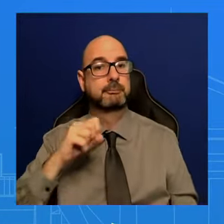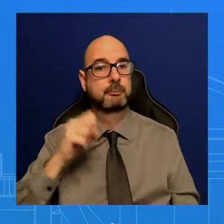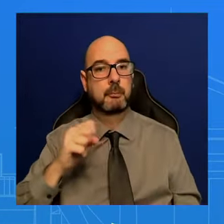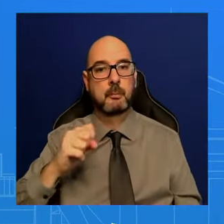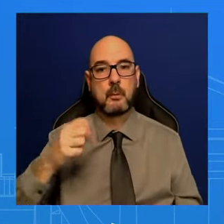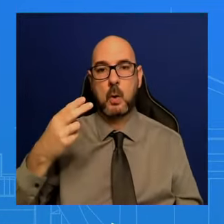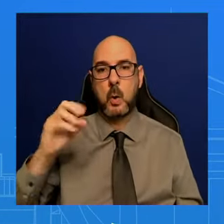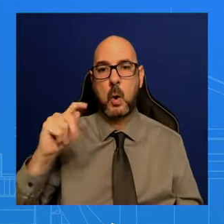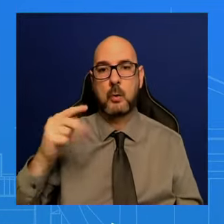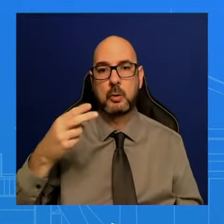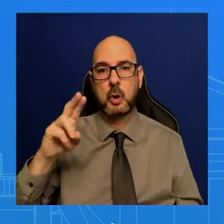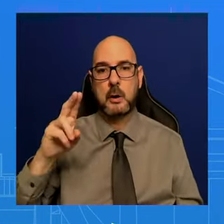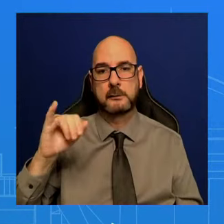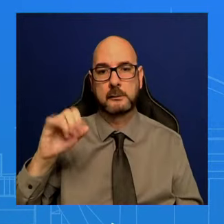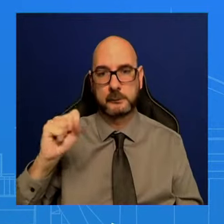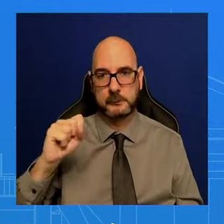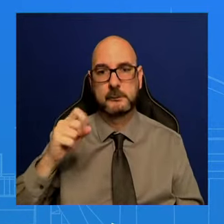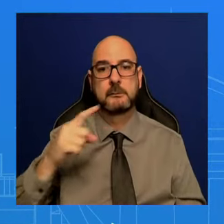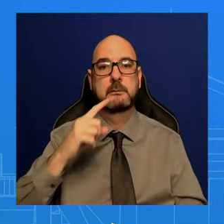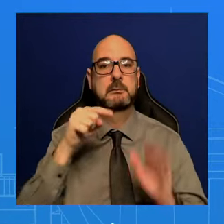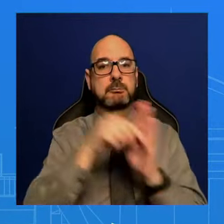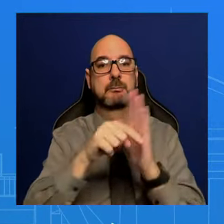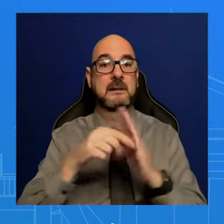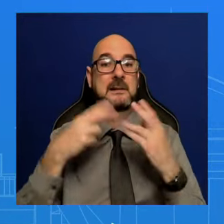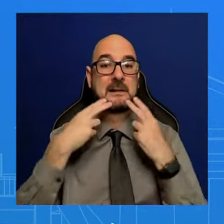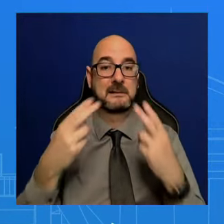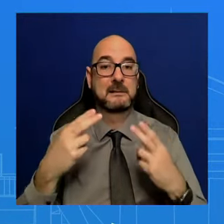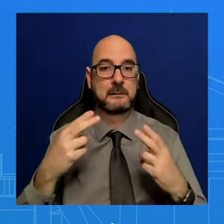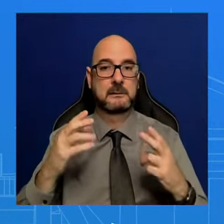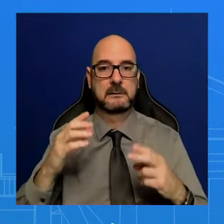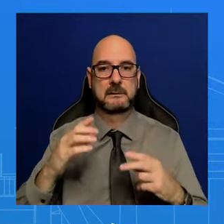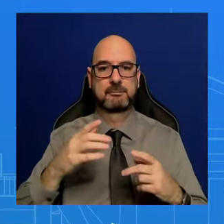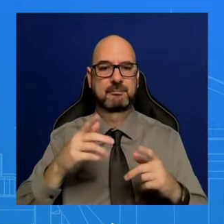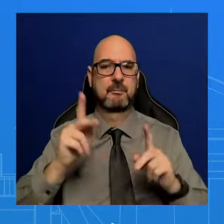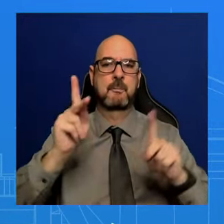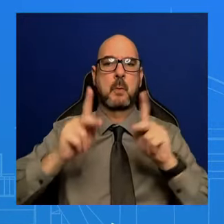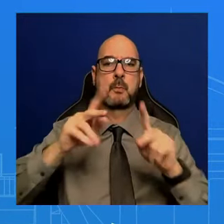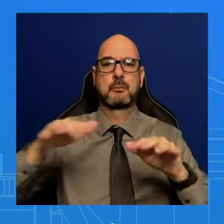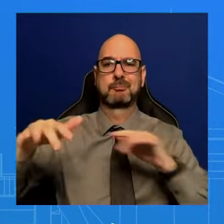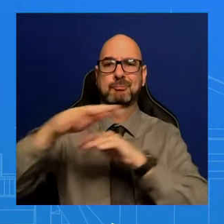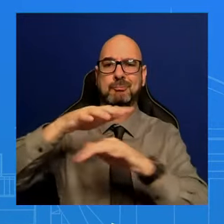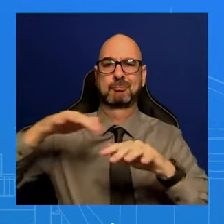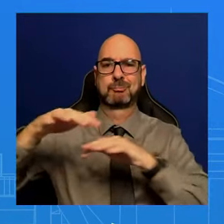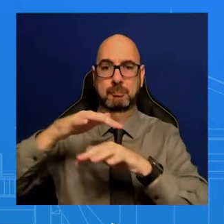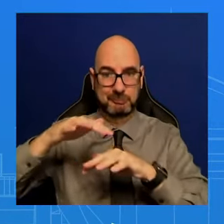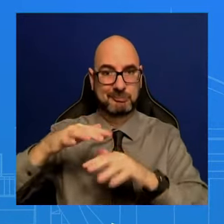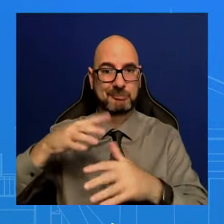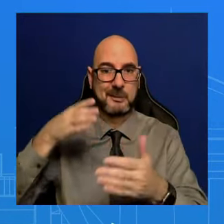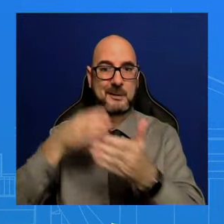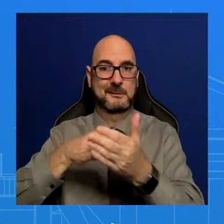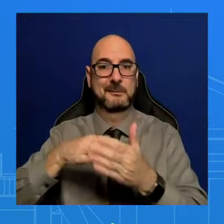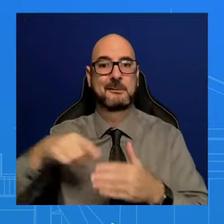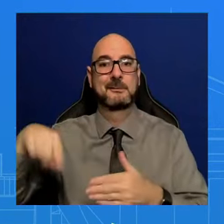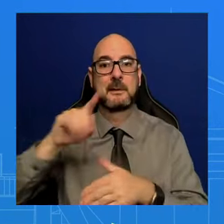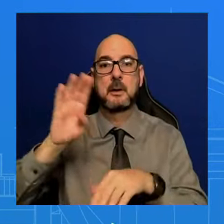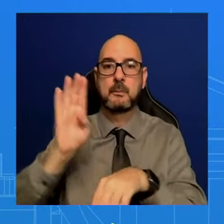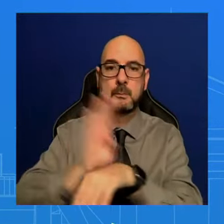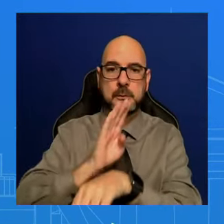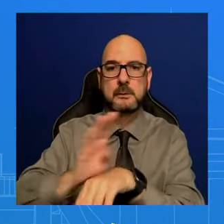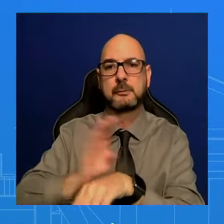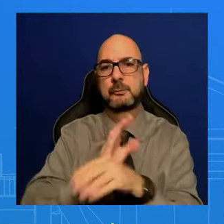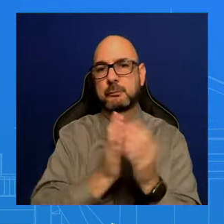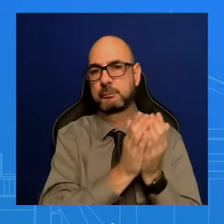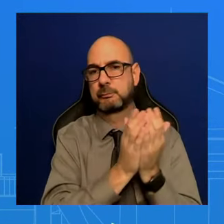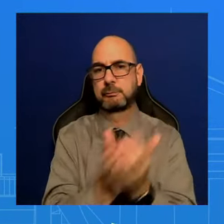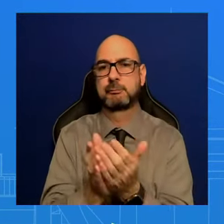continuing their reckless attacks against international commercial shipping, which impacts countries throughout the world. The ship they attacked